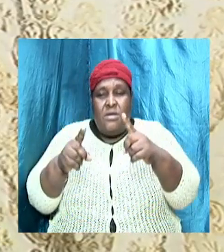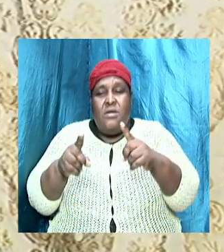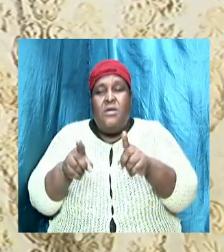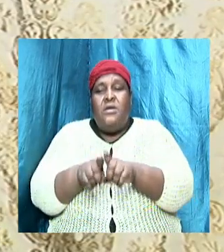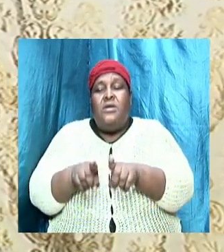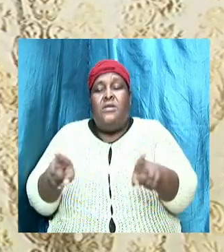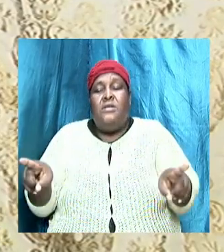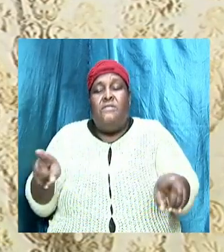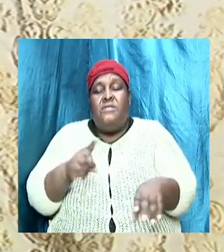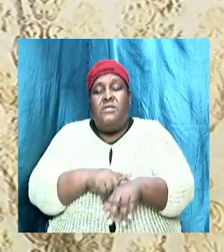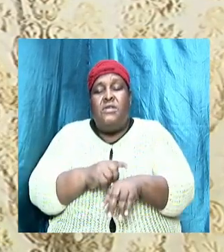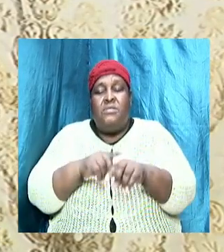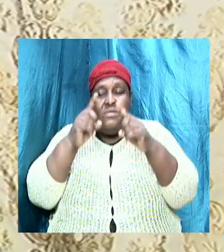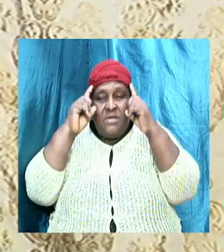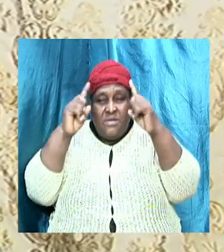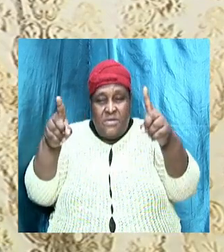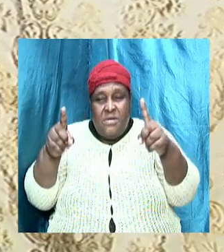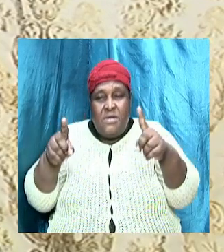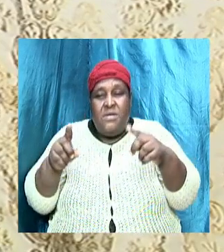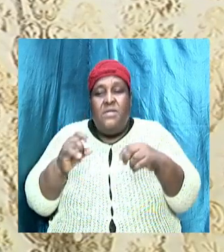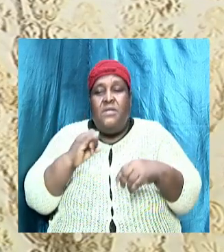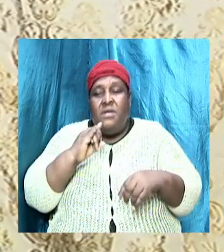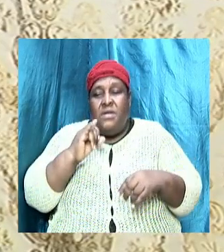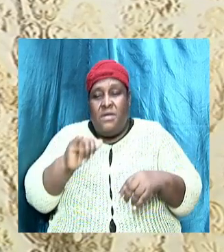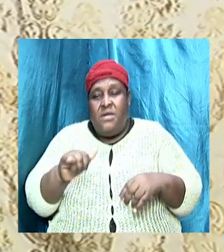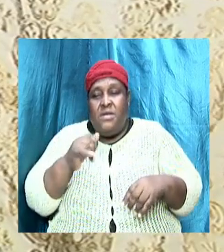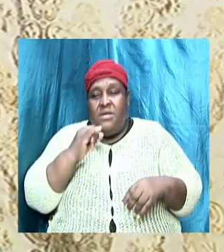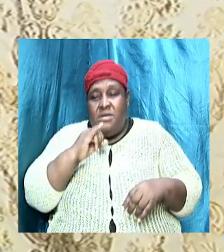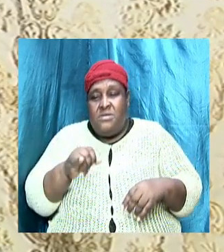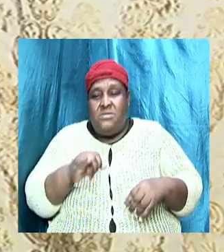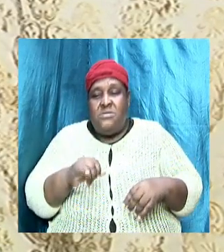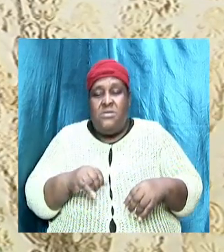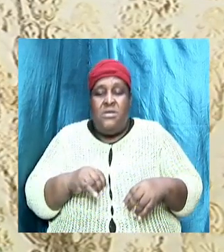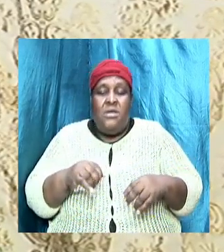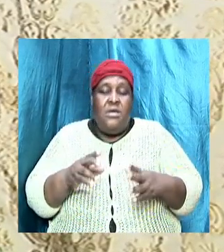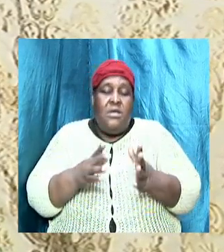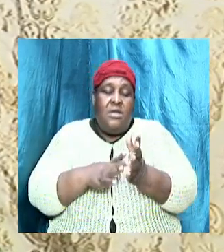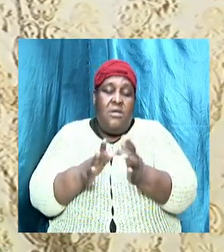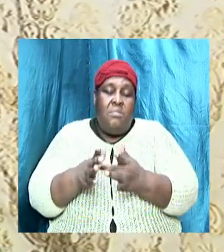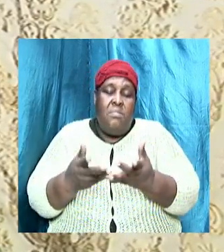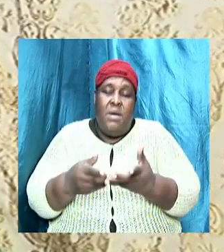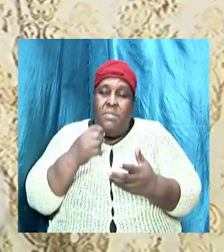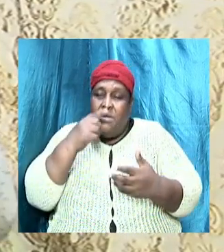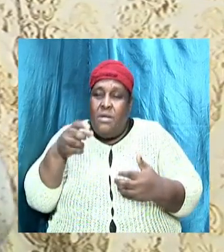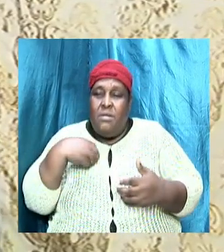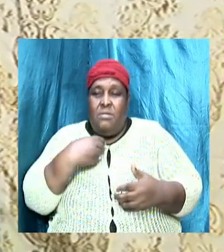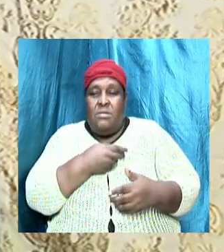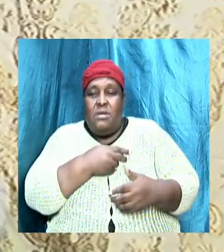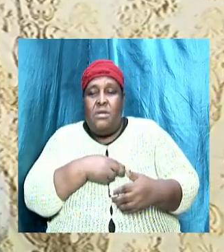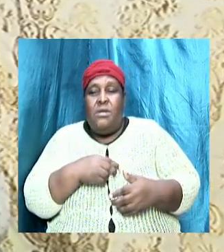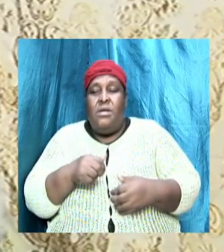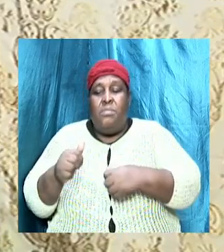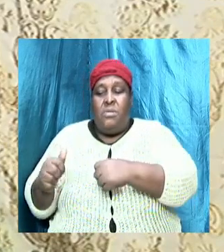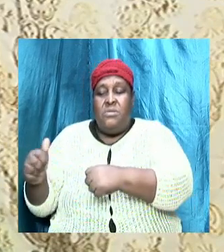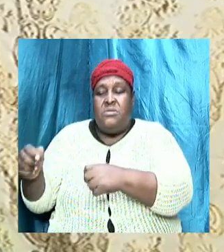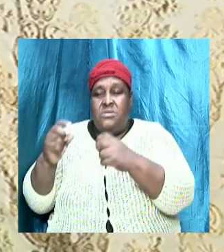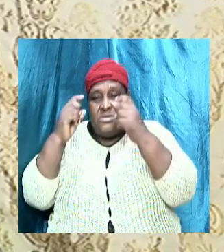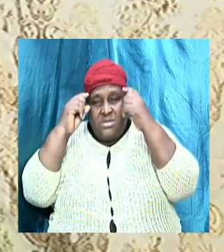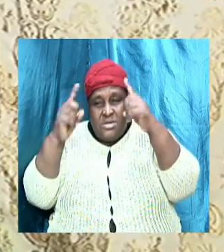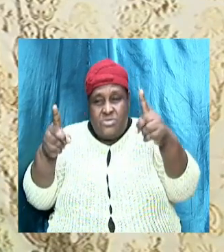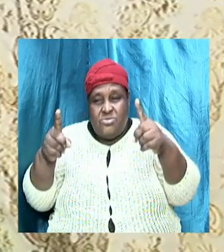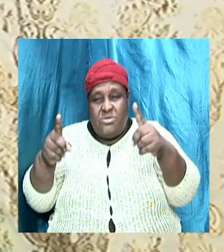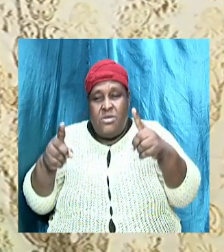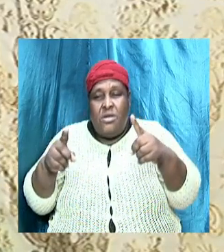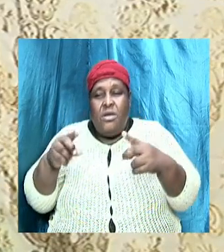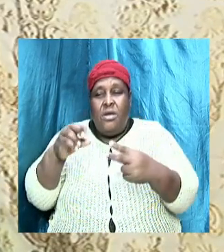exist. And then the Bible also tells us about the apostles' doctrine. And the Bible tells us that we should choose